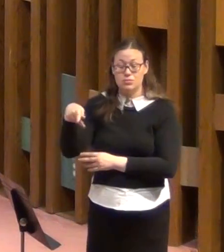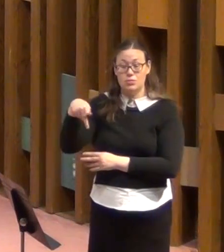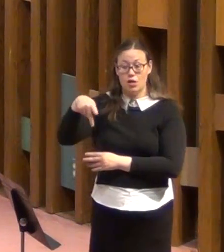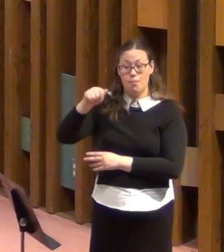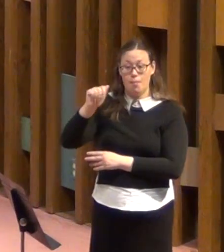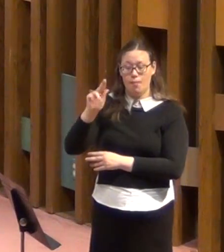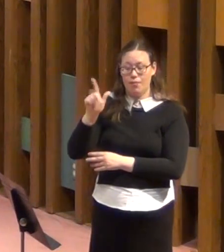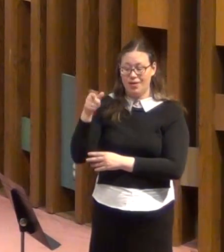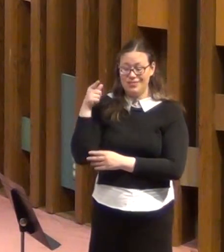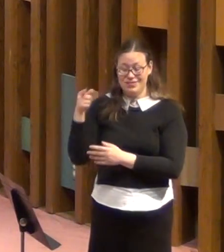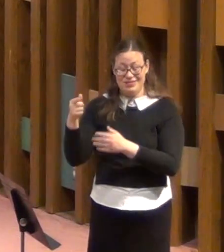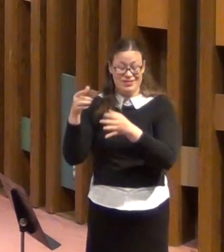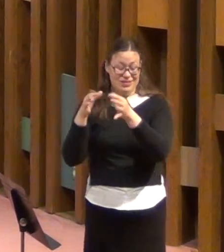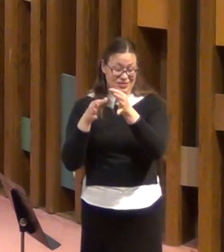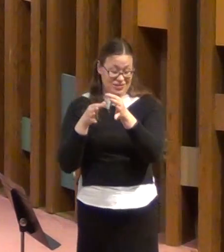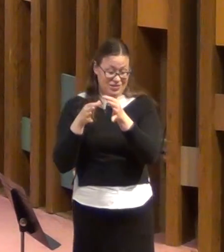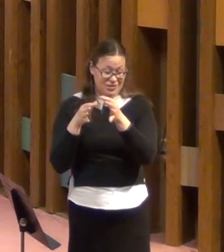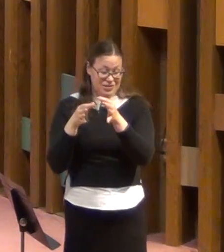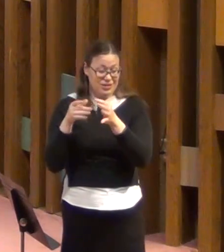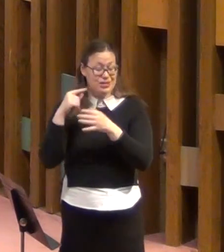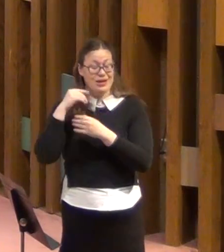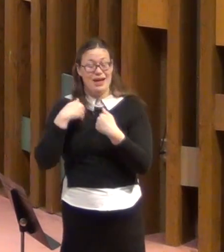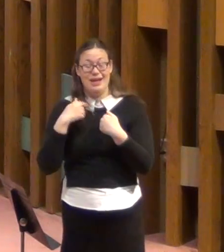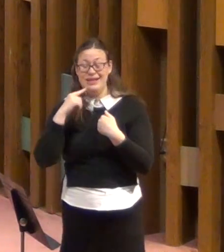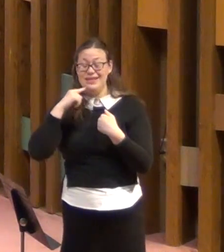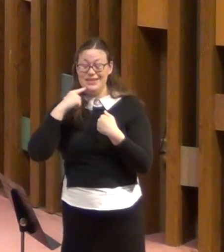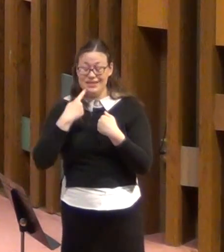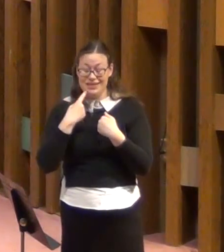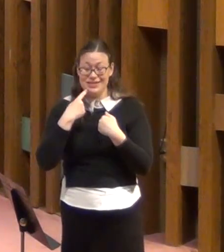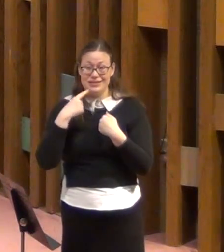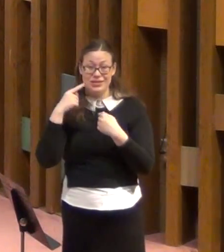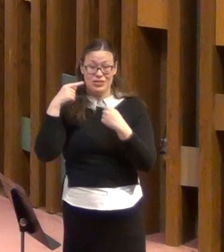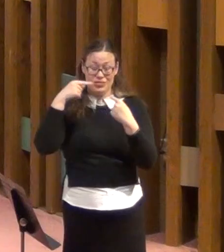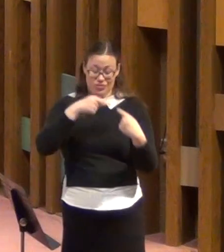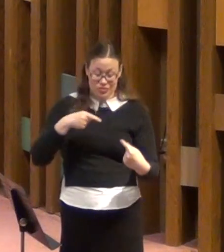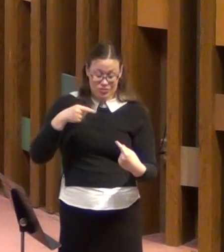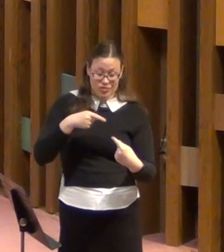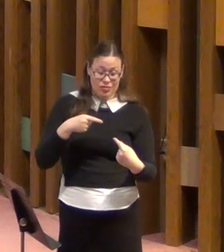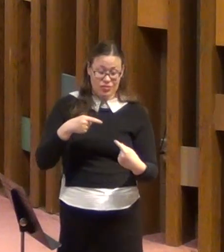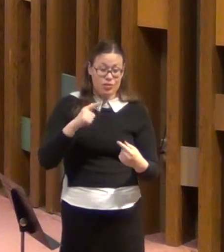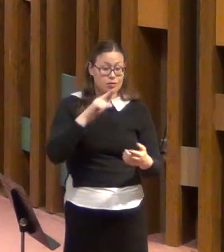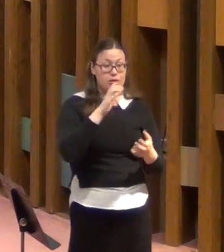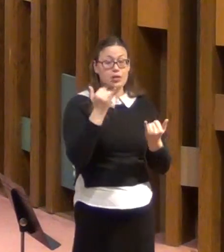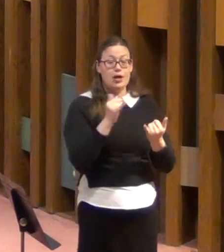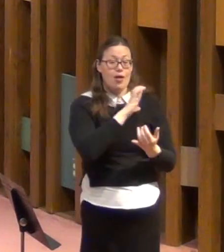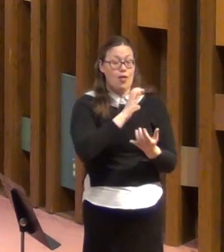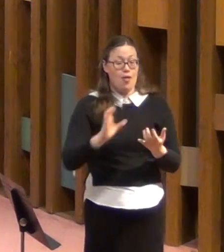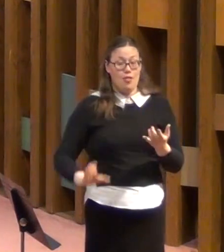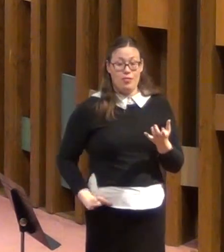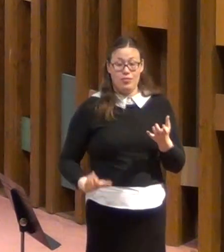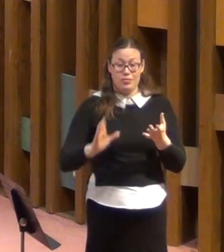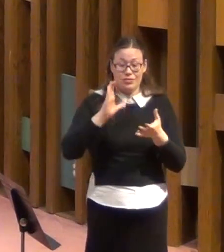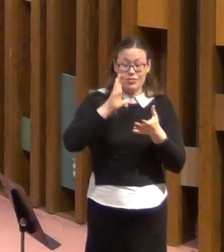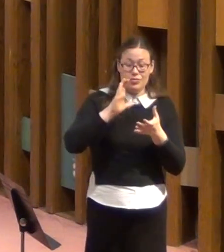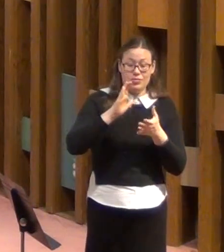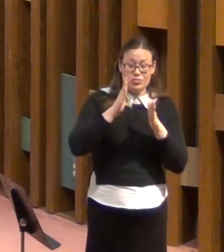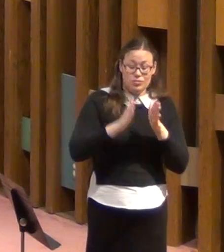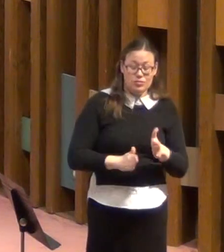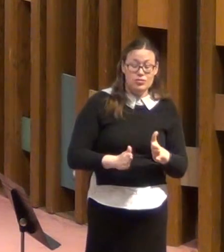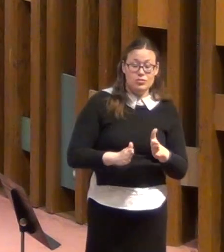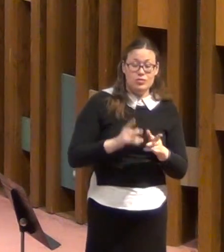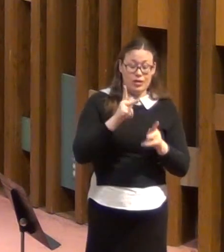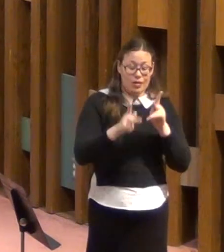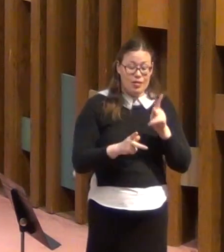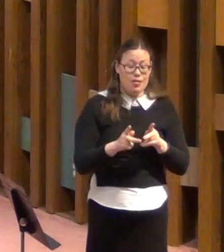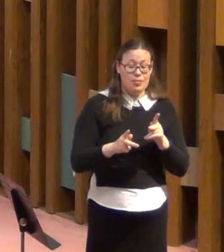Paul is writing were also profound. As people of faith, we don't pretend to be chipper, or